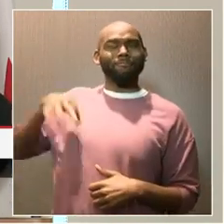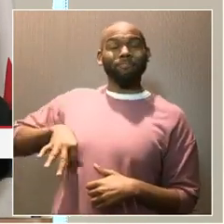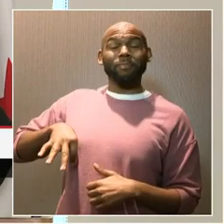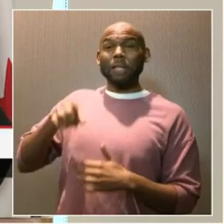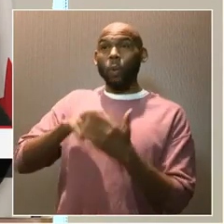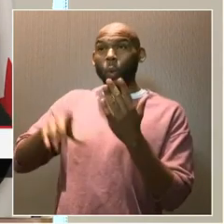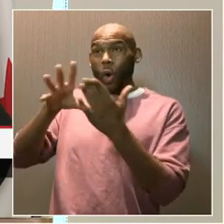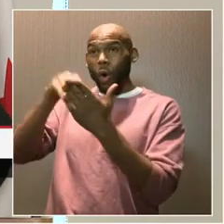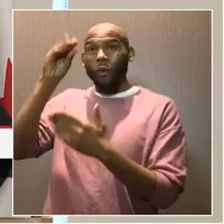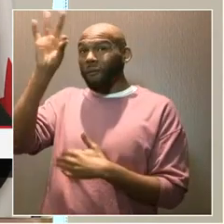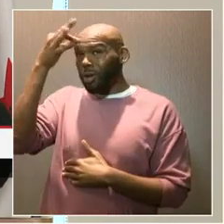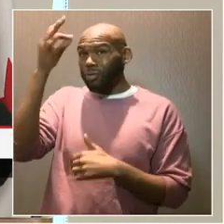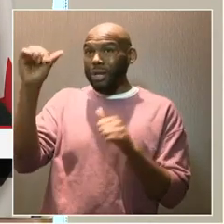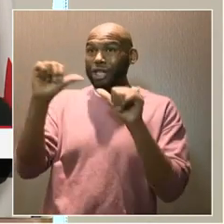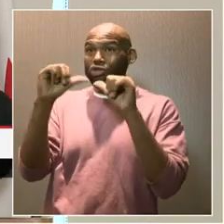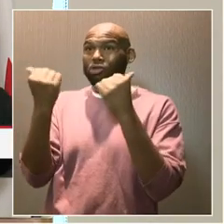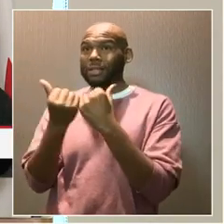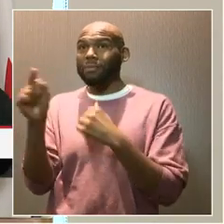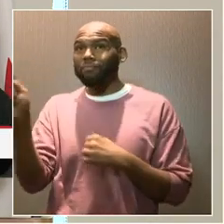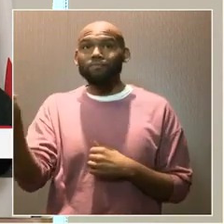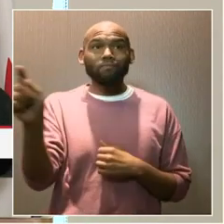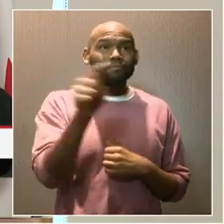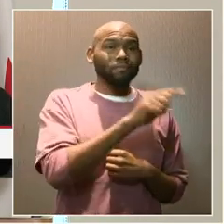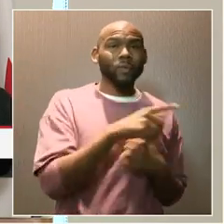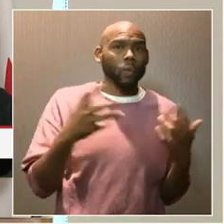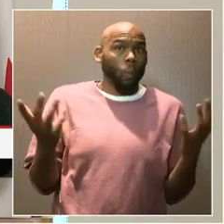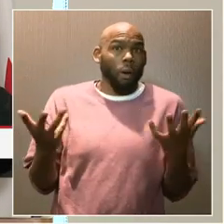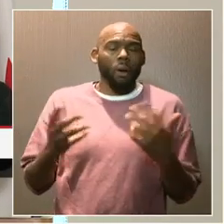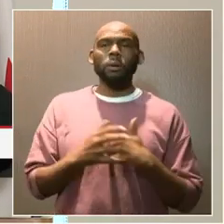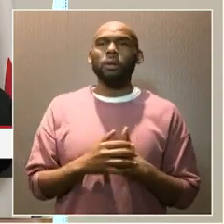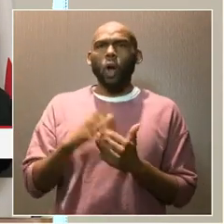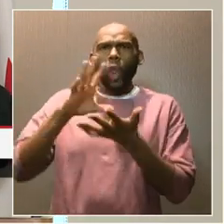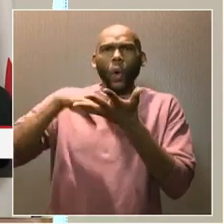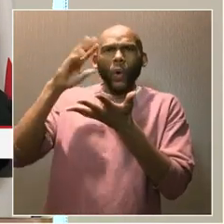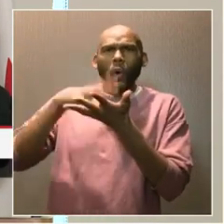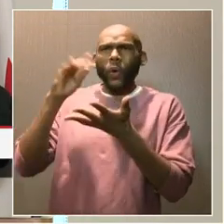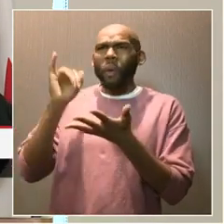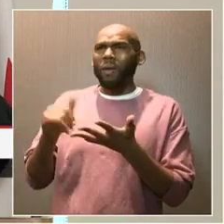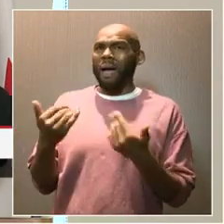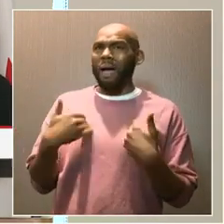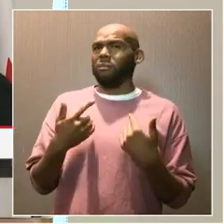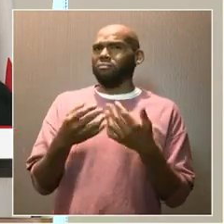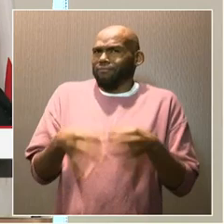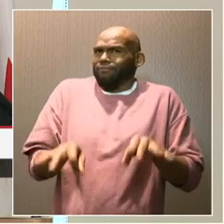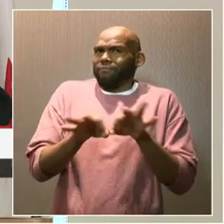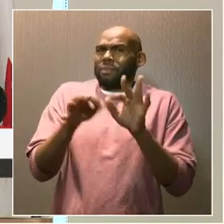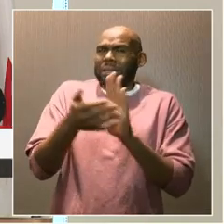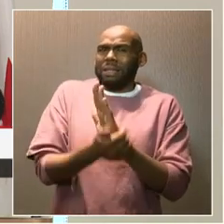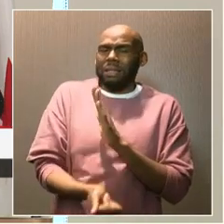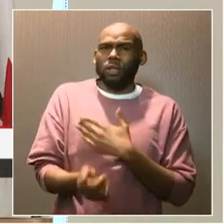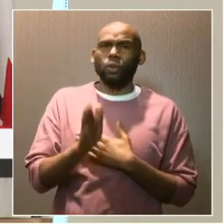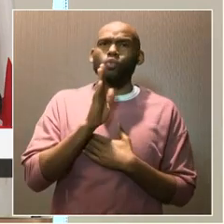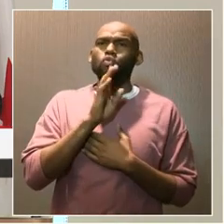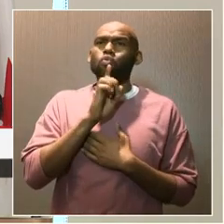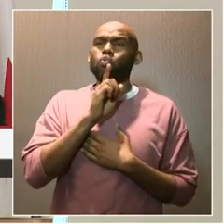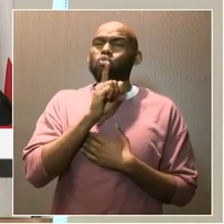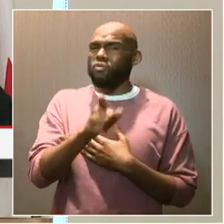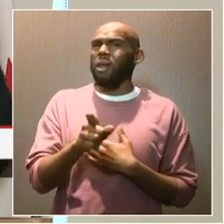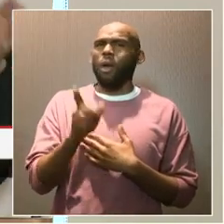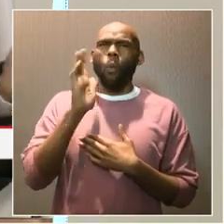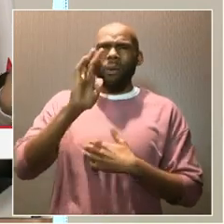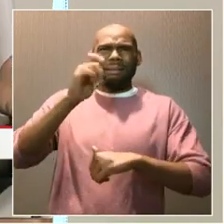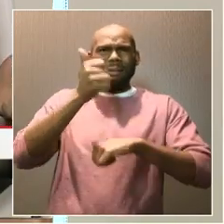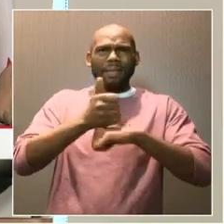agencies is that they are learning critical skills that's going to set them on a career path.